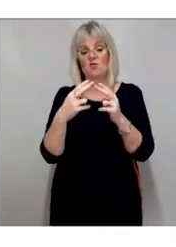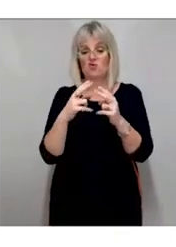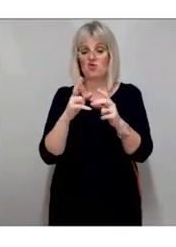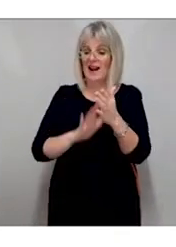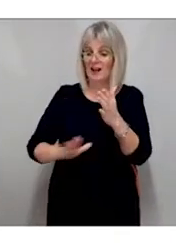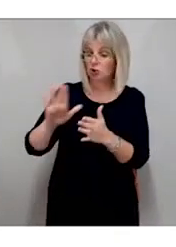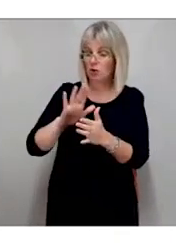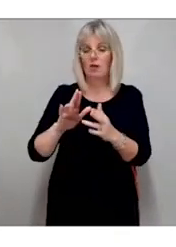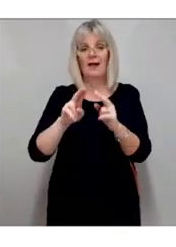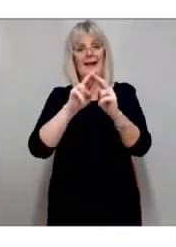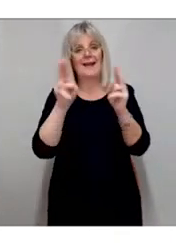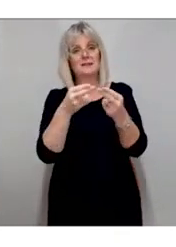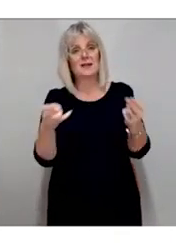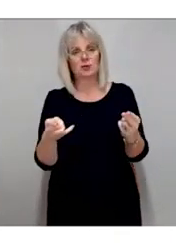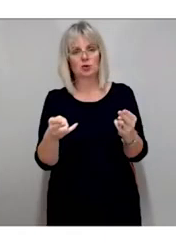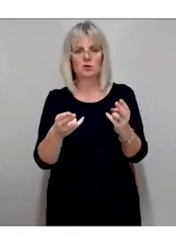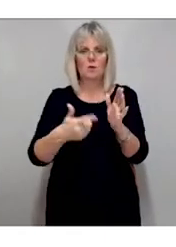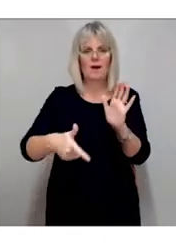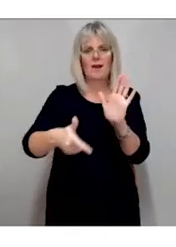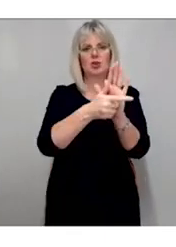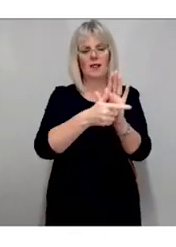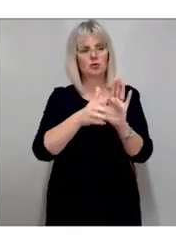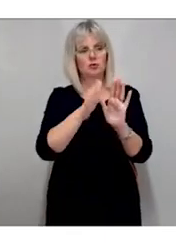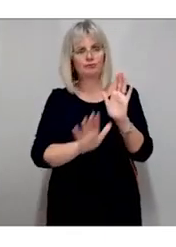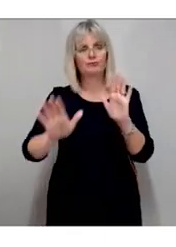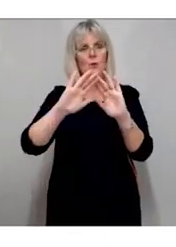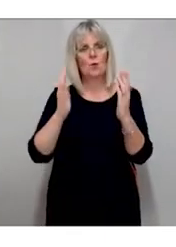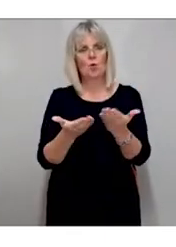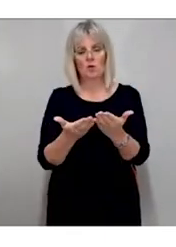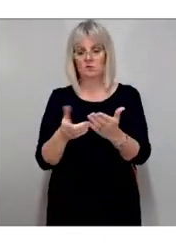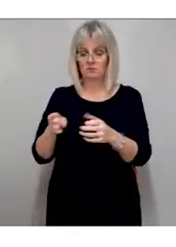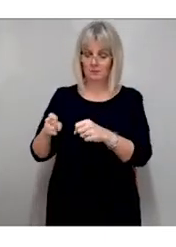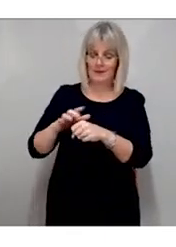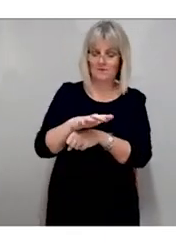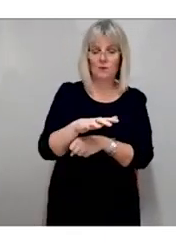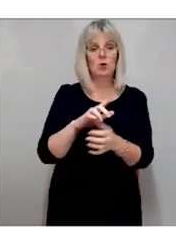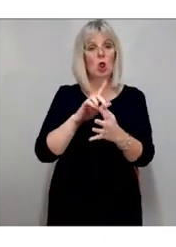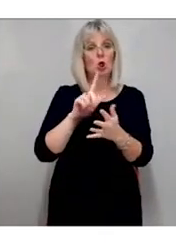and is cited as influencing the UK Equality Act and the European Accessibility Act.